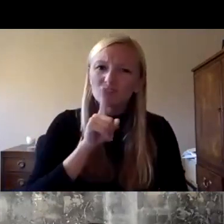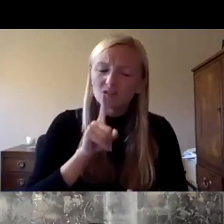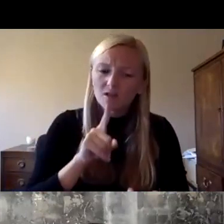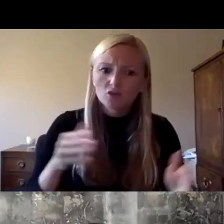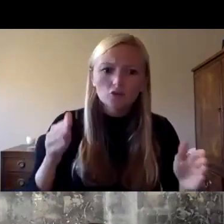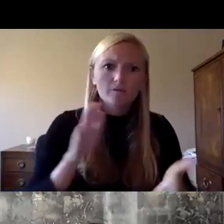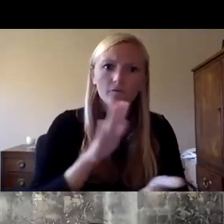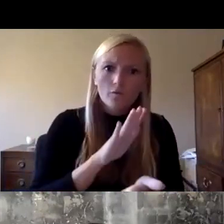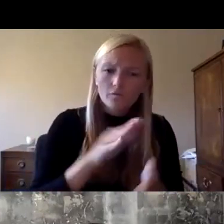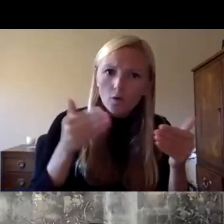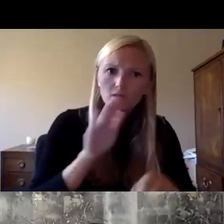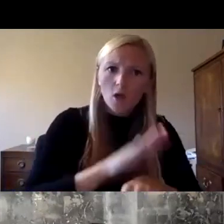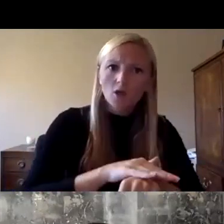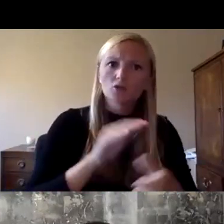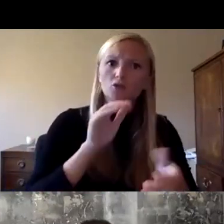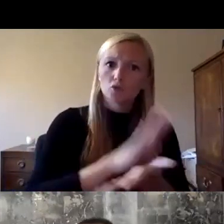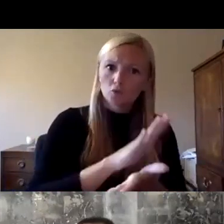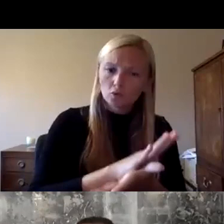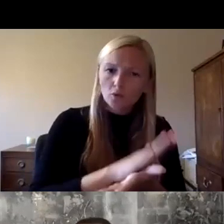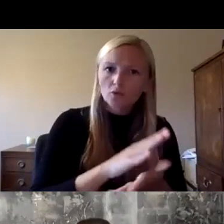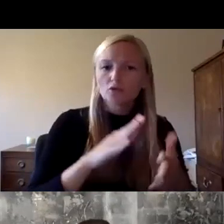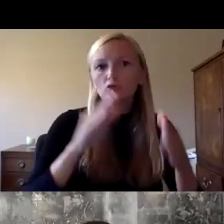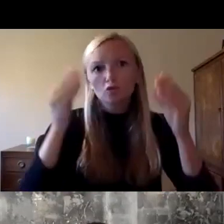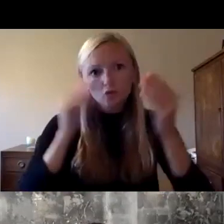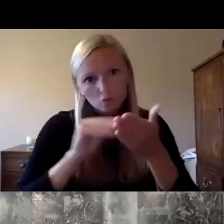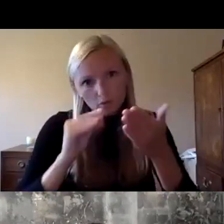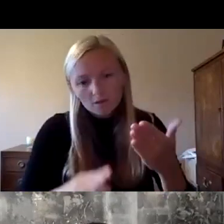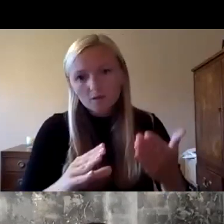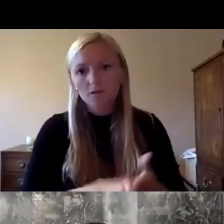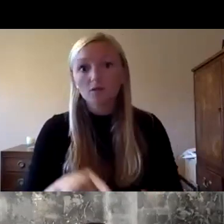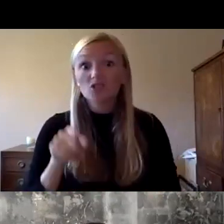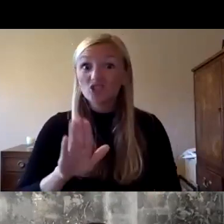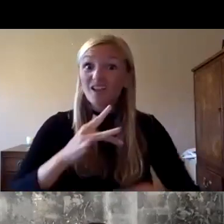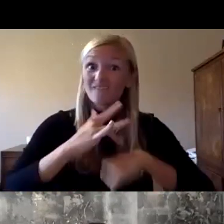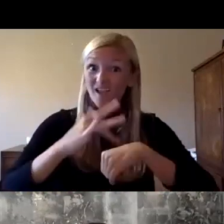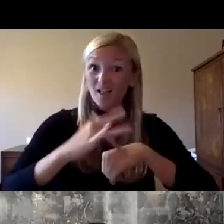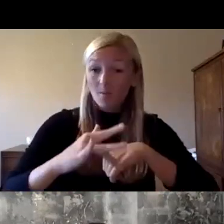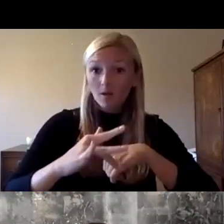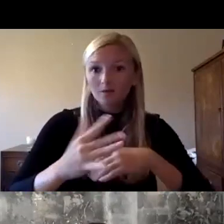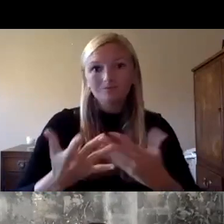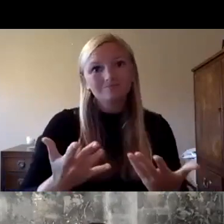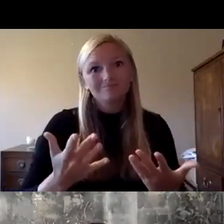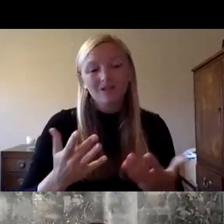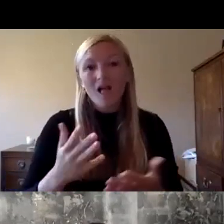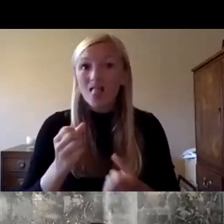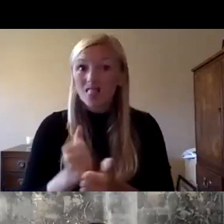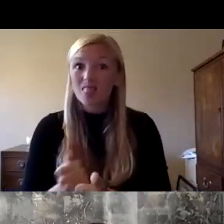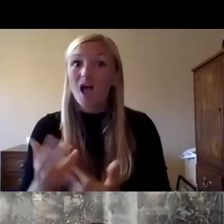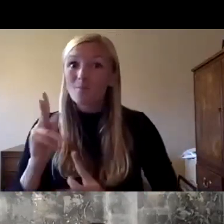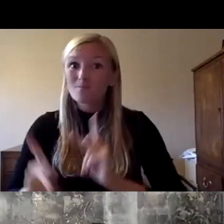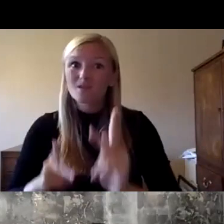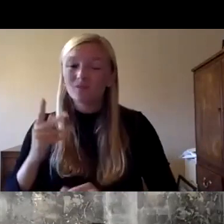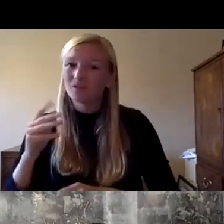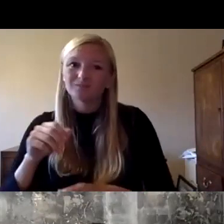focused uh one of the best things uh is that she's available and you can't say that quite often about people in